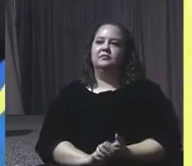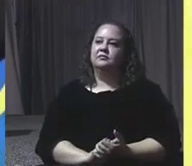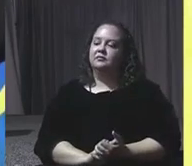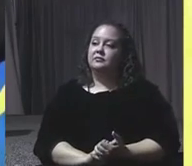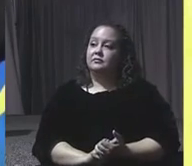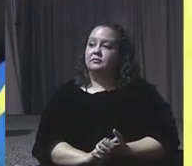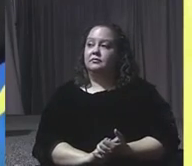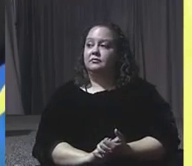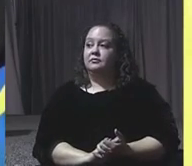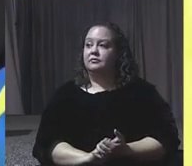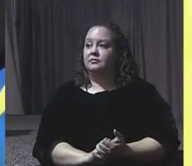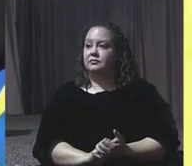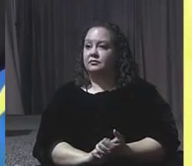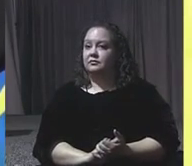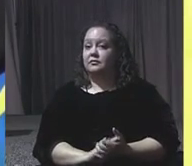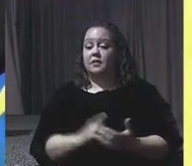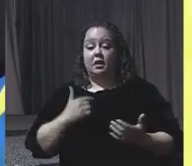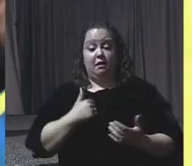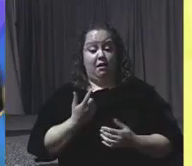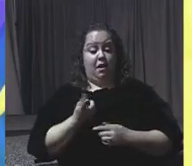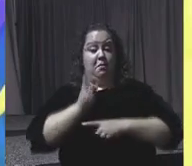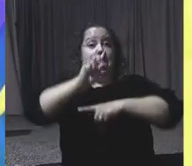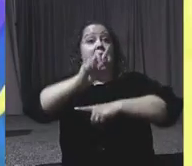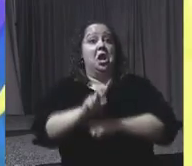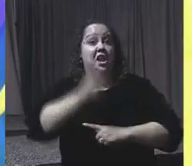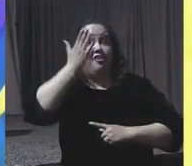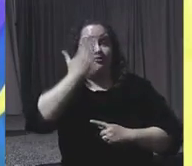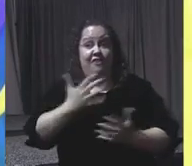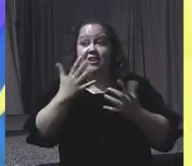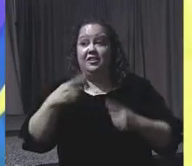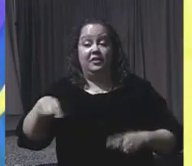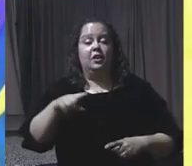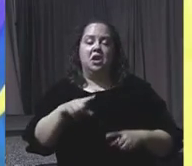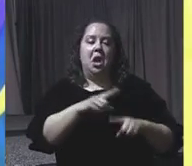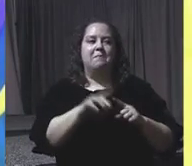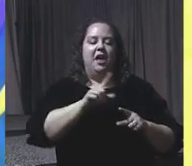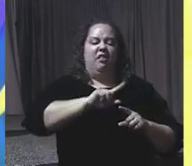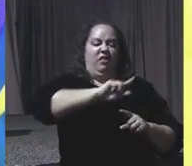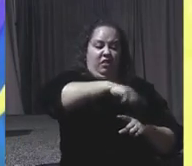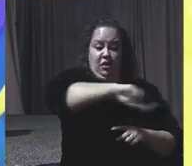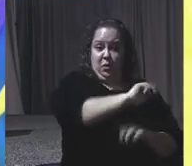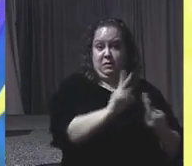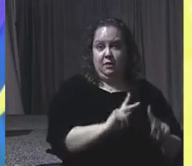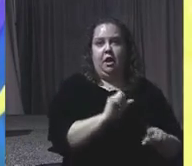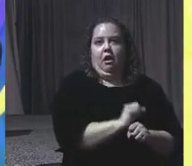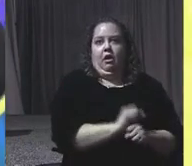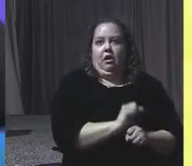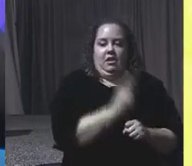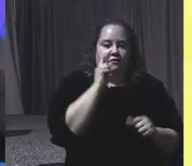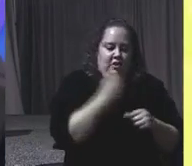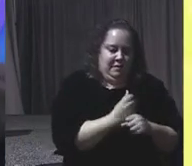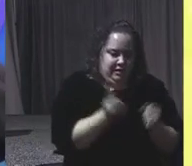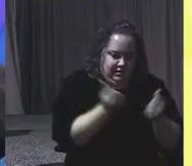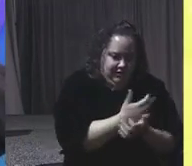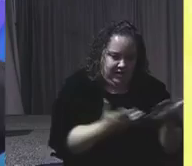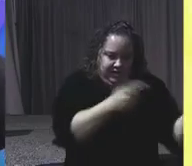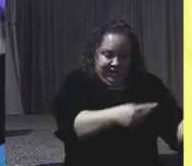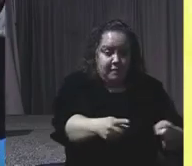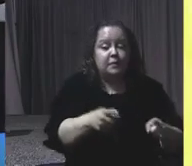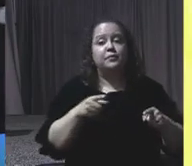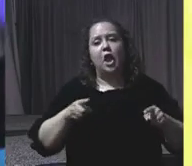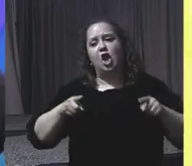While I may stand in front of you, they do the work to make all things possible. During the Great Depression,